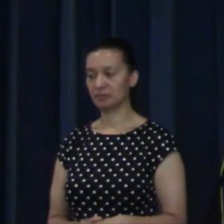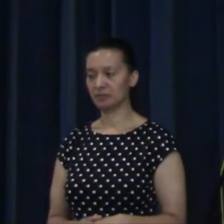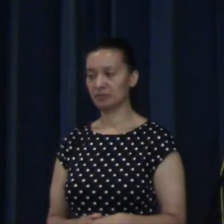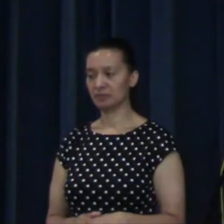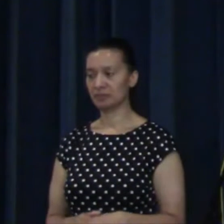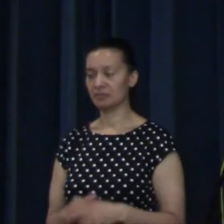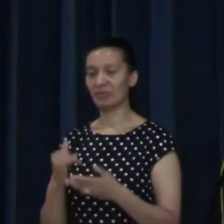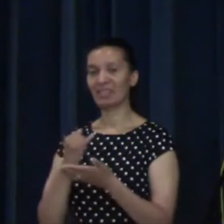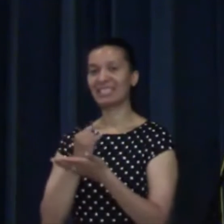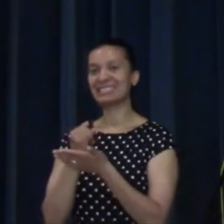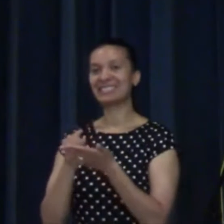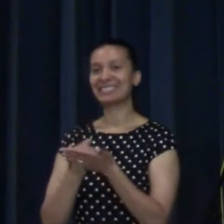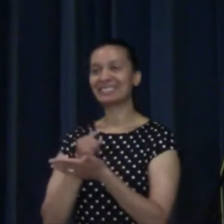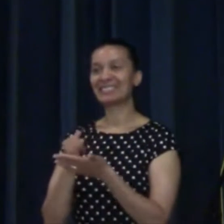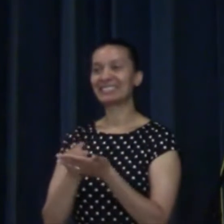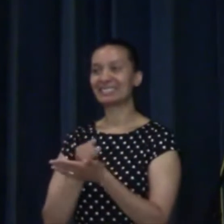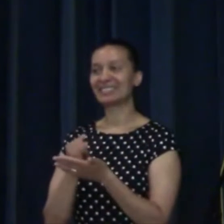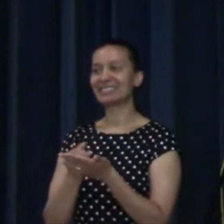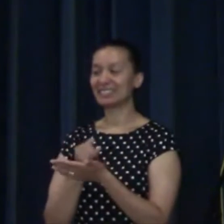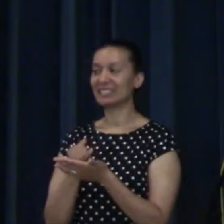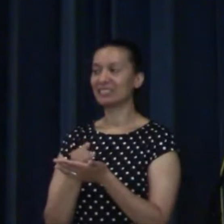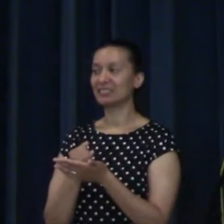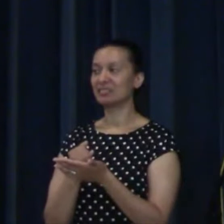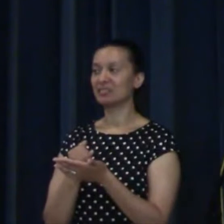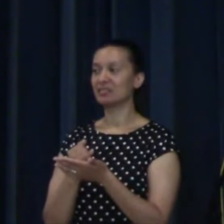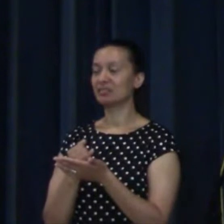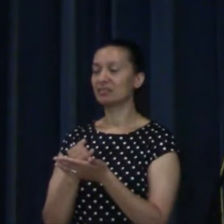Sin against God causes separation.